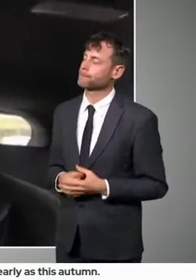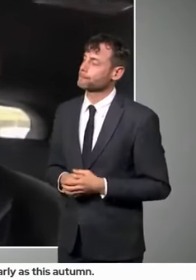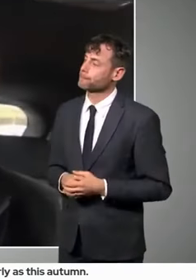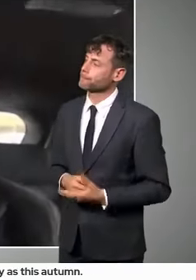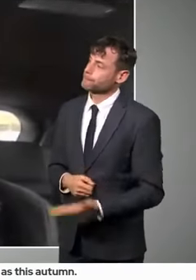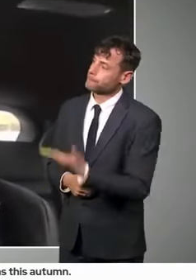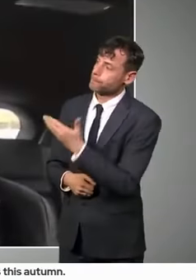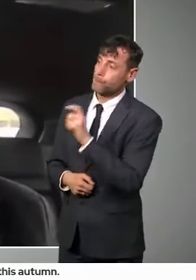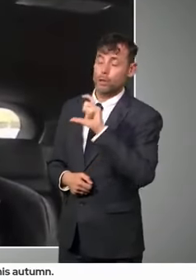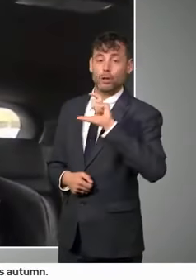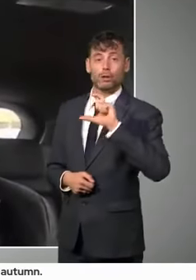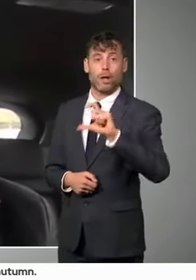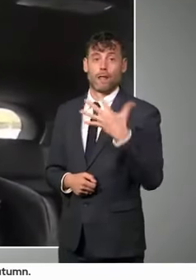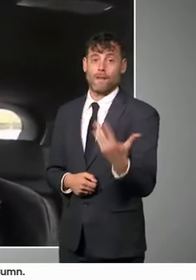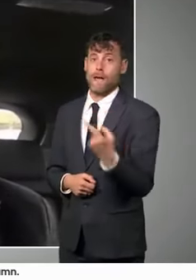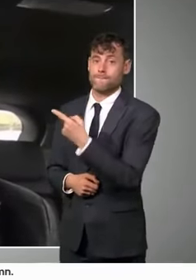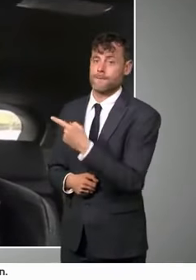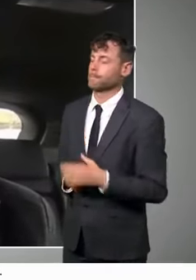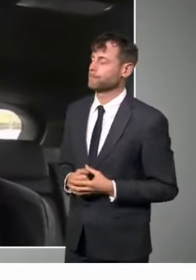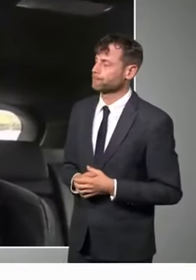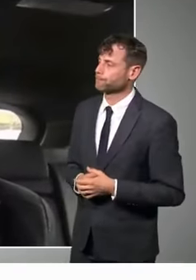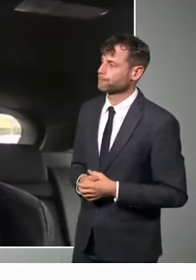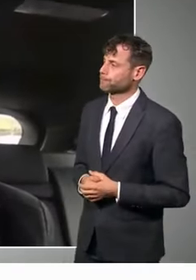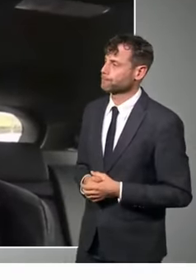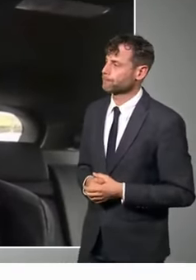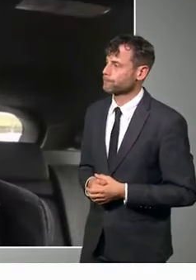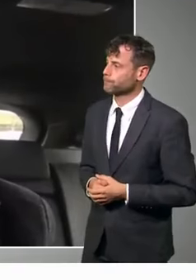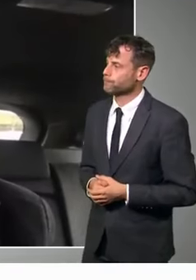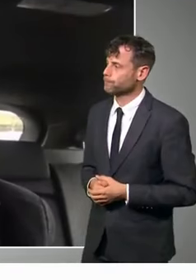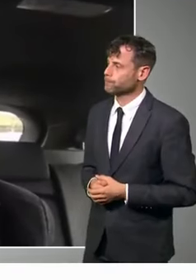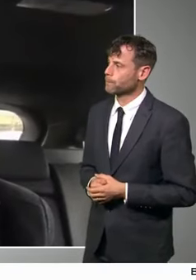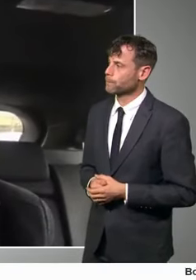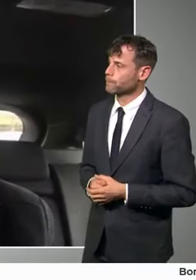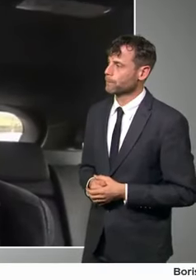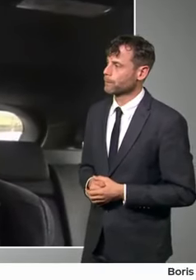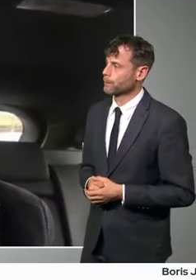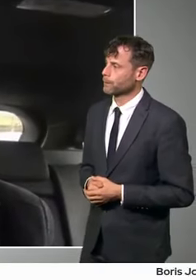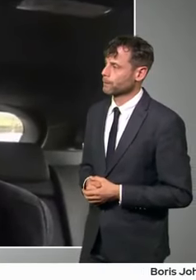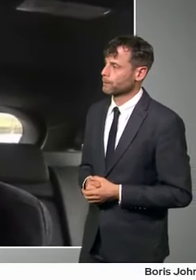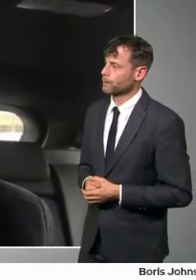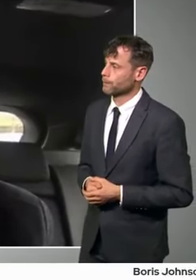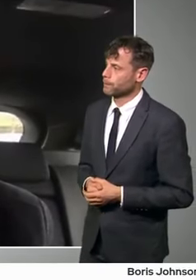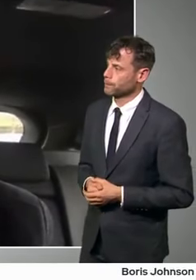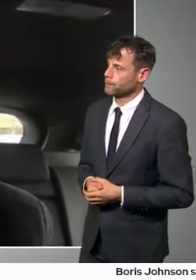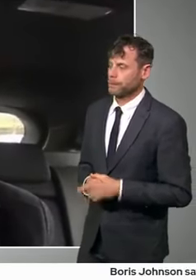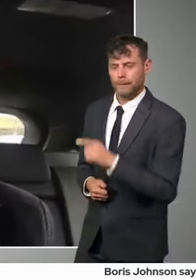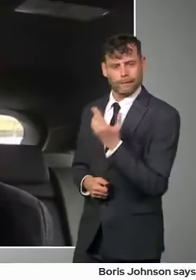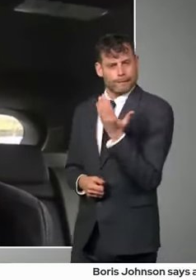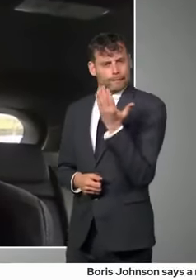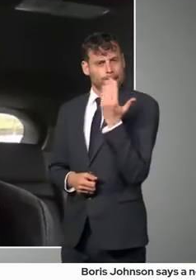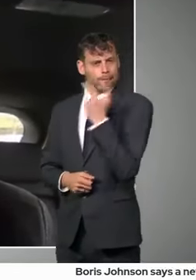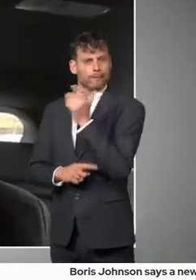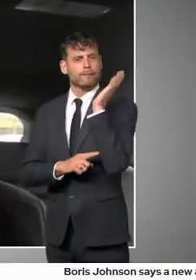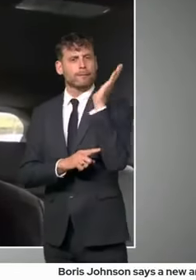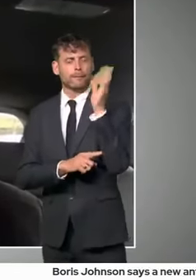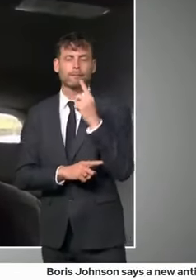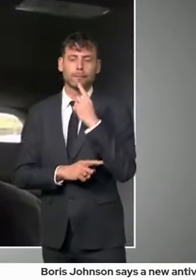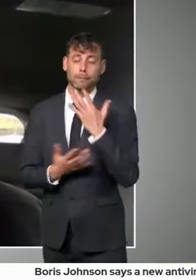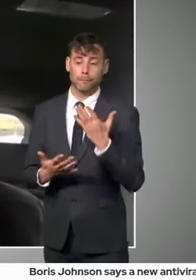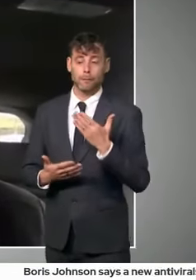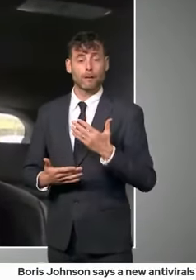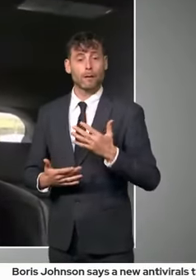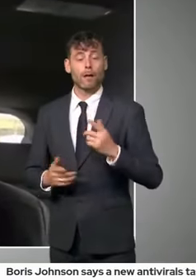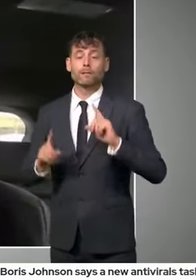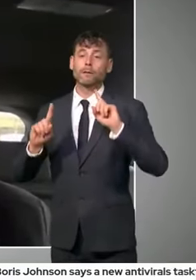Thank you. You've spoken of learning to live as much as possible with the virus, Prime